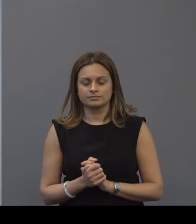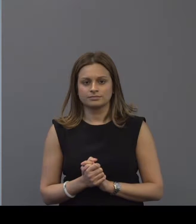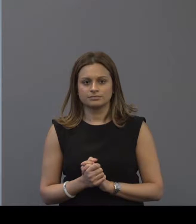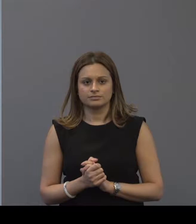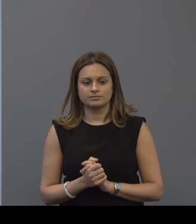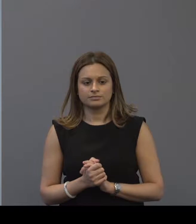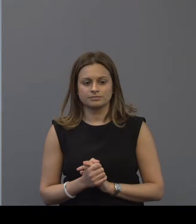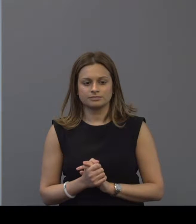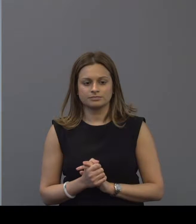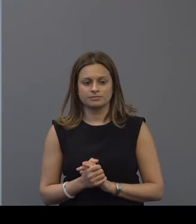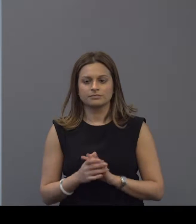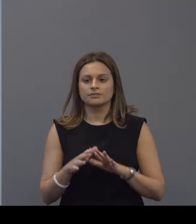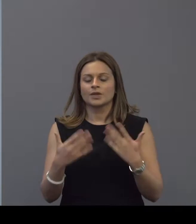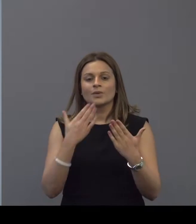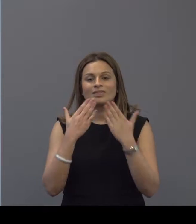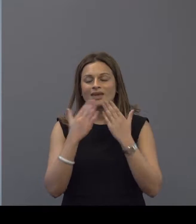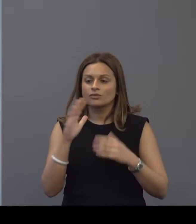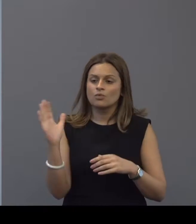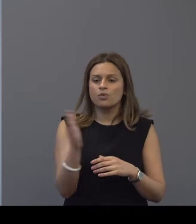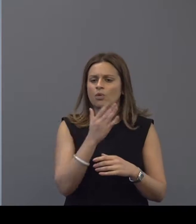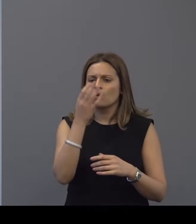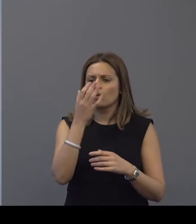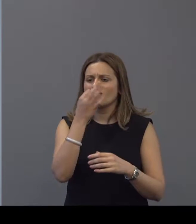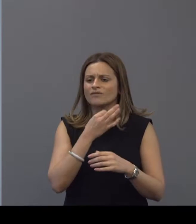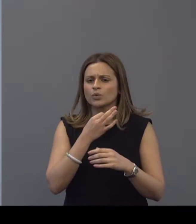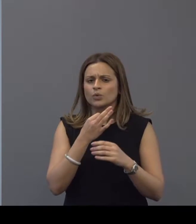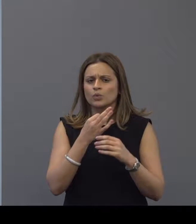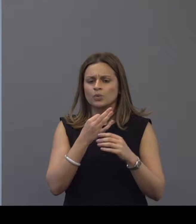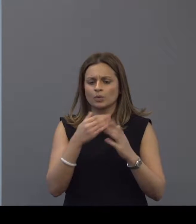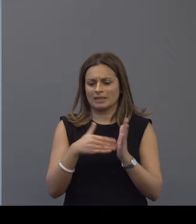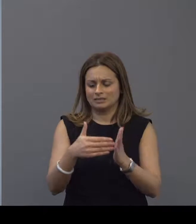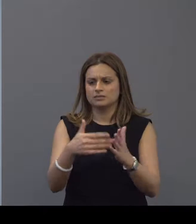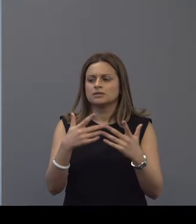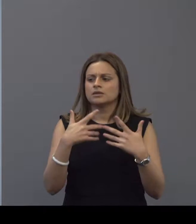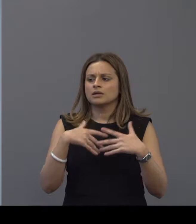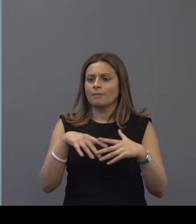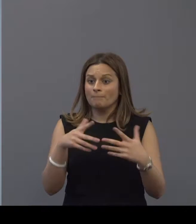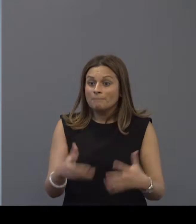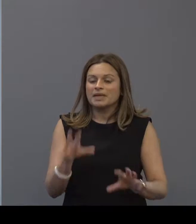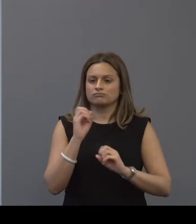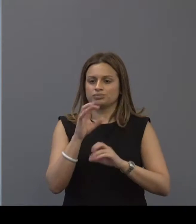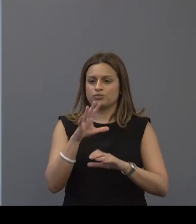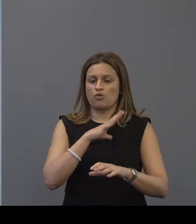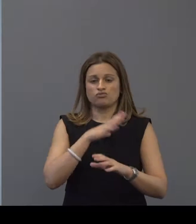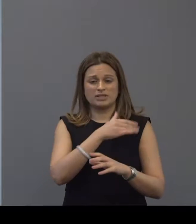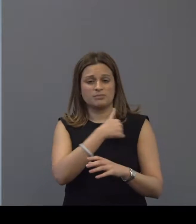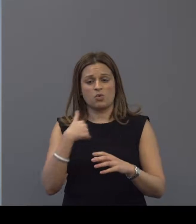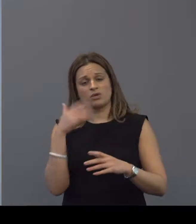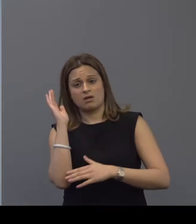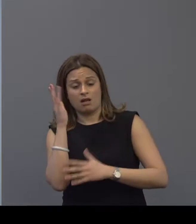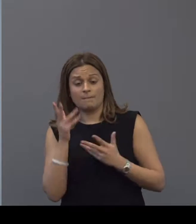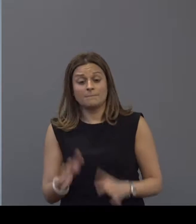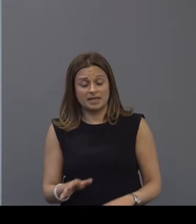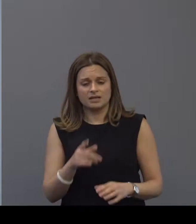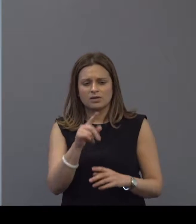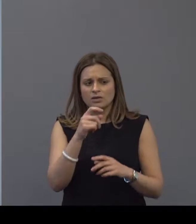Thank you everybody and I think in the final few moments I think much of what I'm going to say has already been articulated today so but the first thing